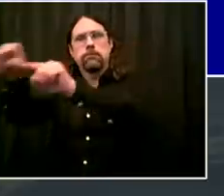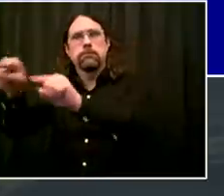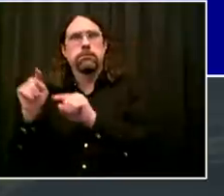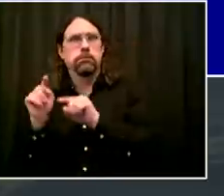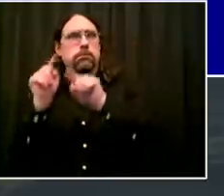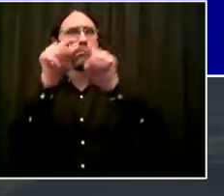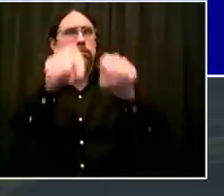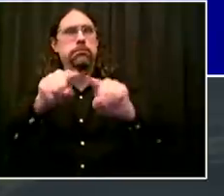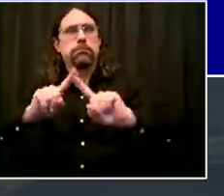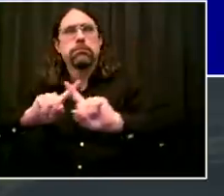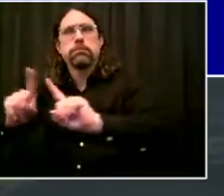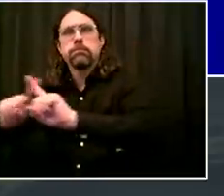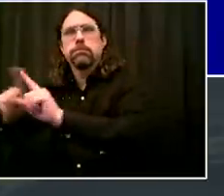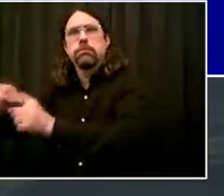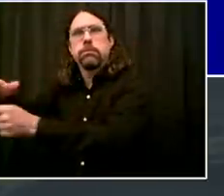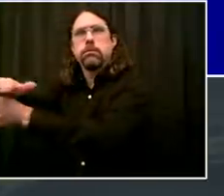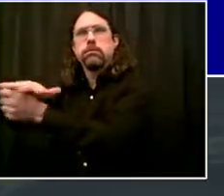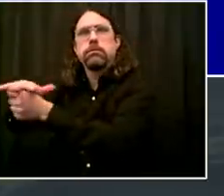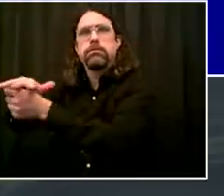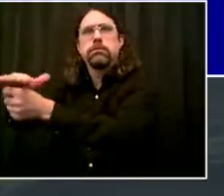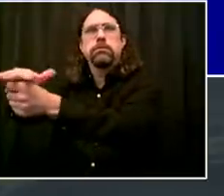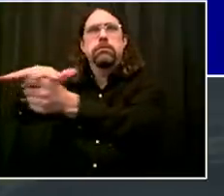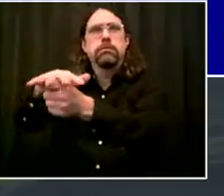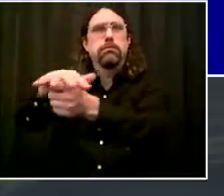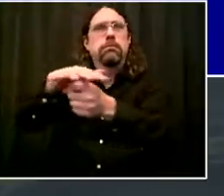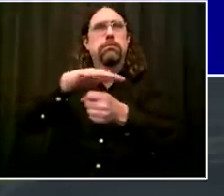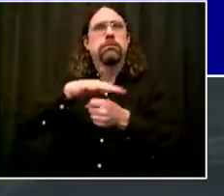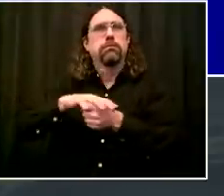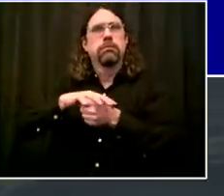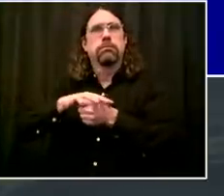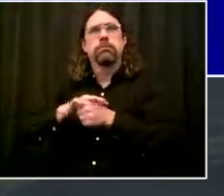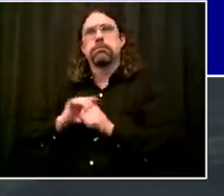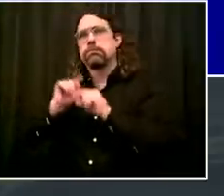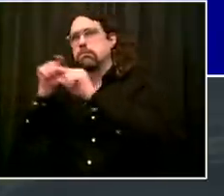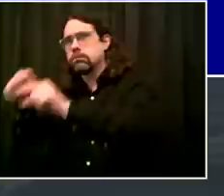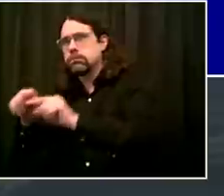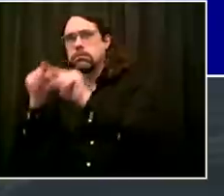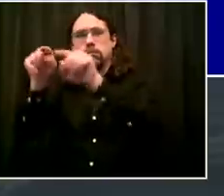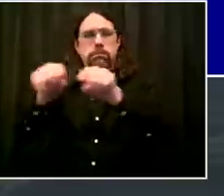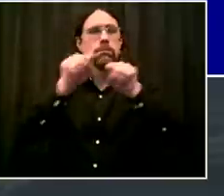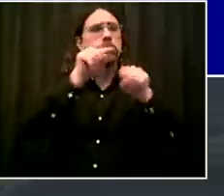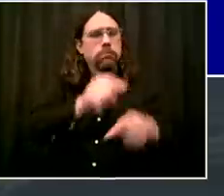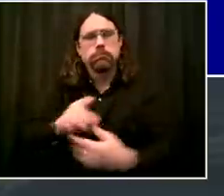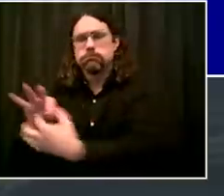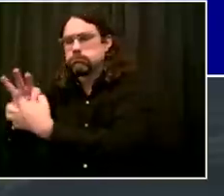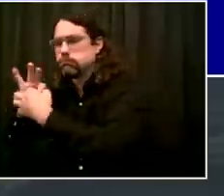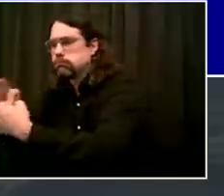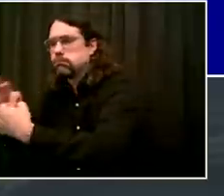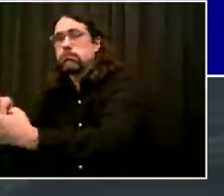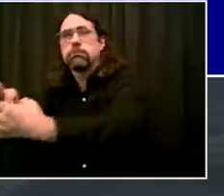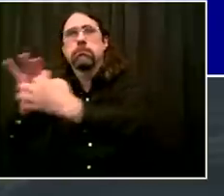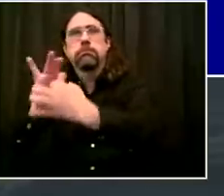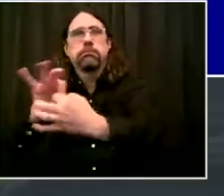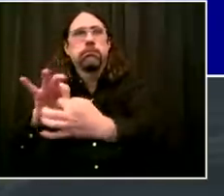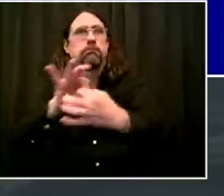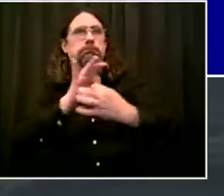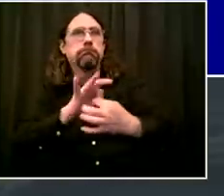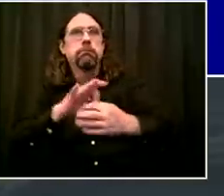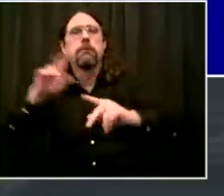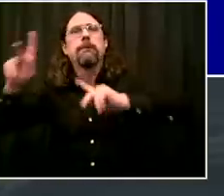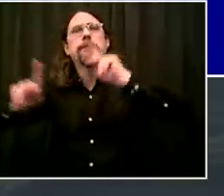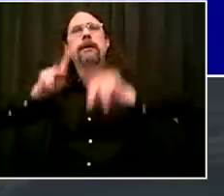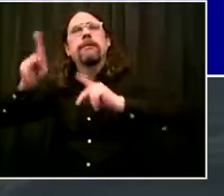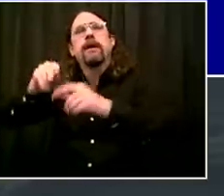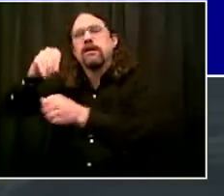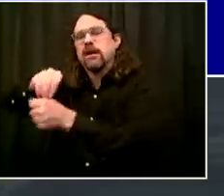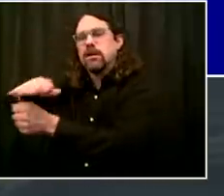effective. We're going to do it again now. Why? Because over the years, we learned that business